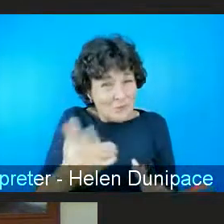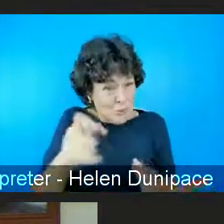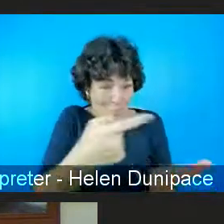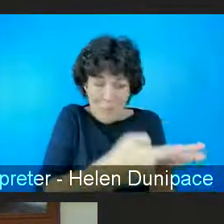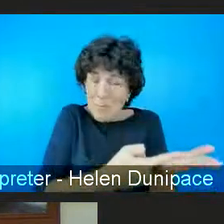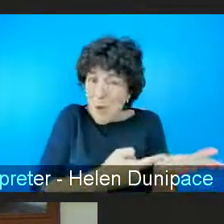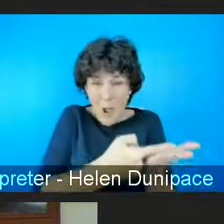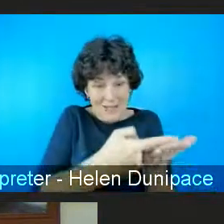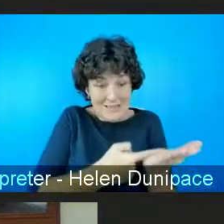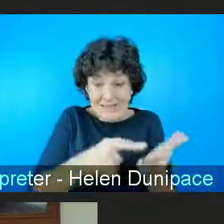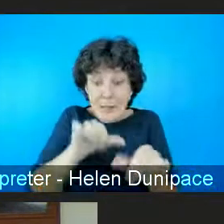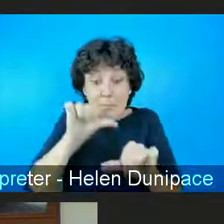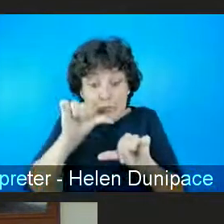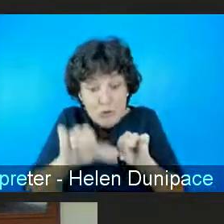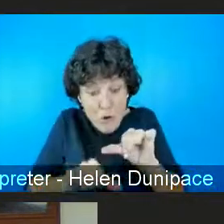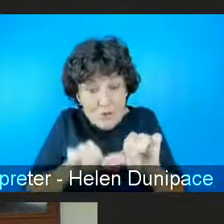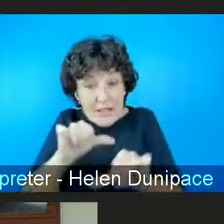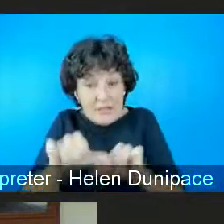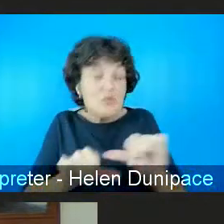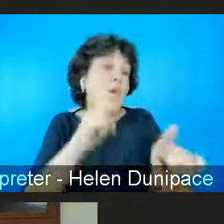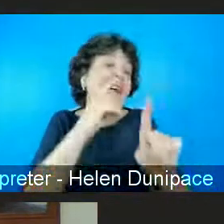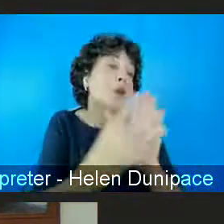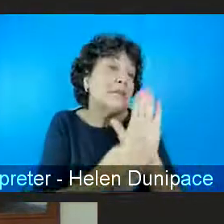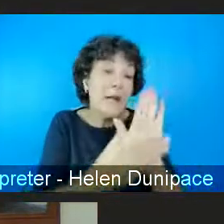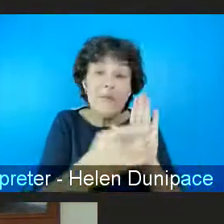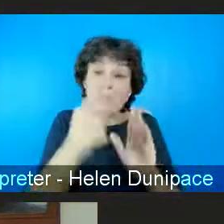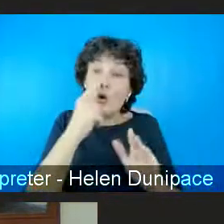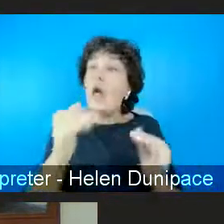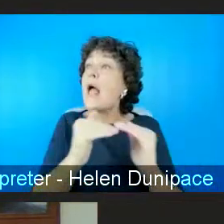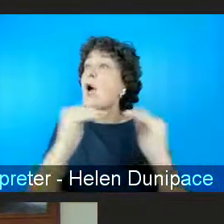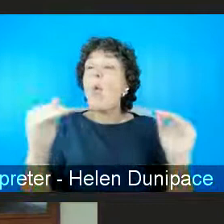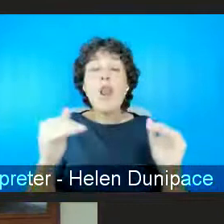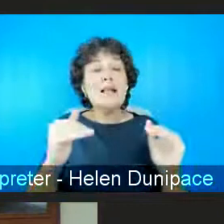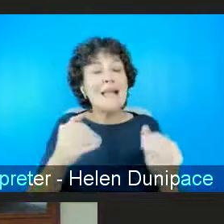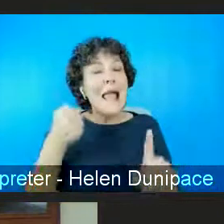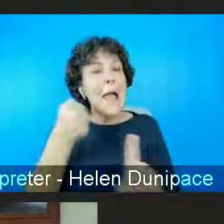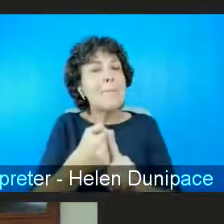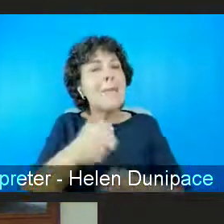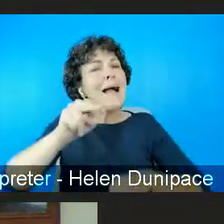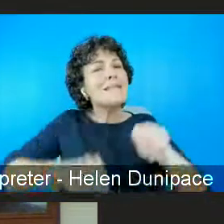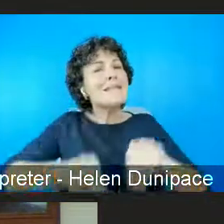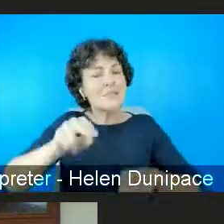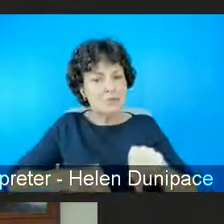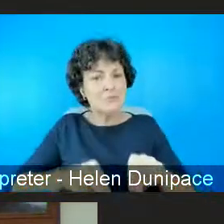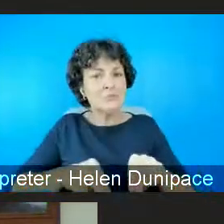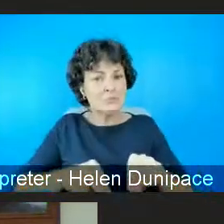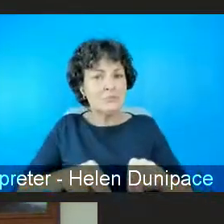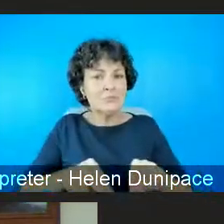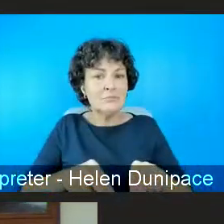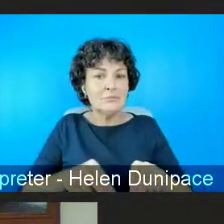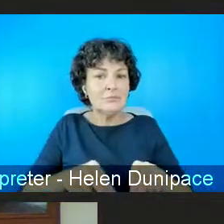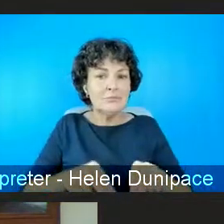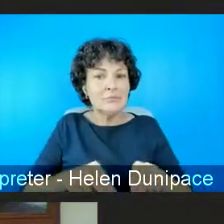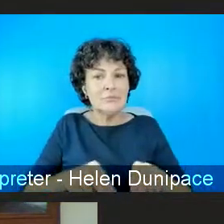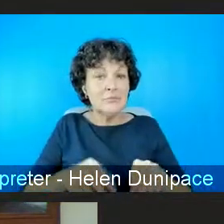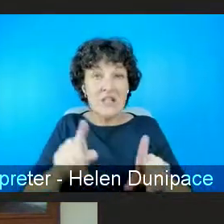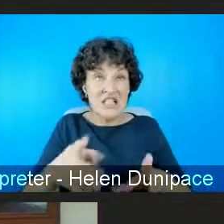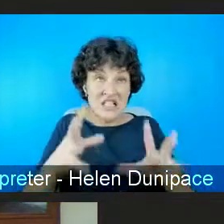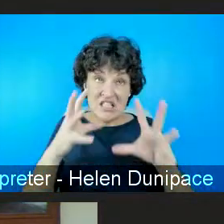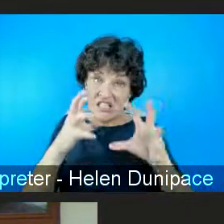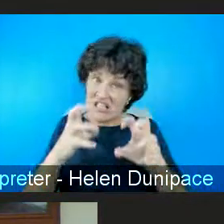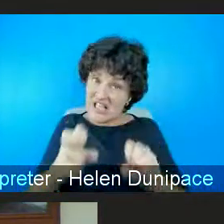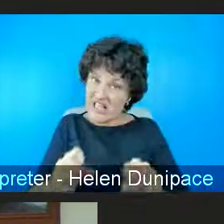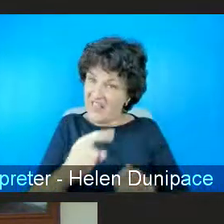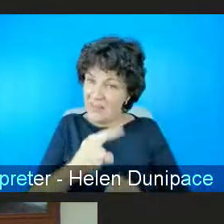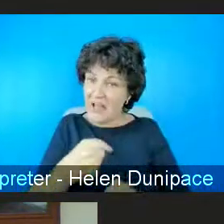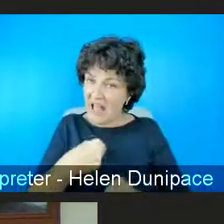processes so if you look at equality impact assessments um which are you know the bane of my existence i